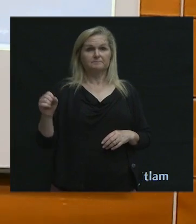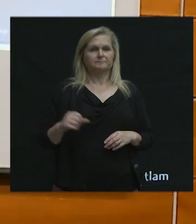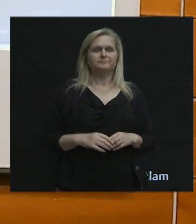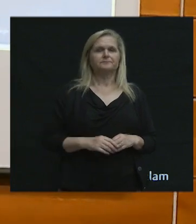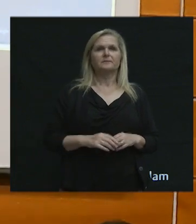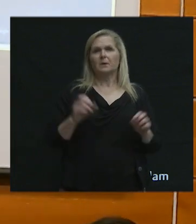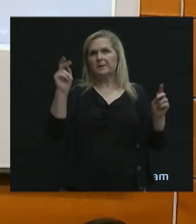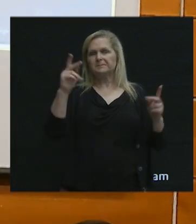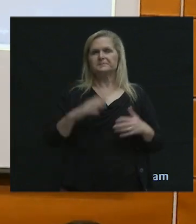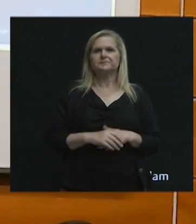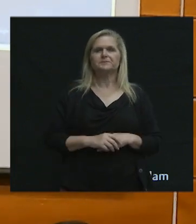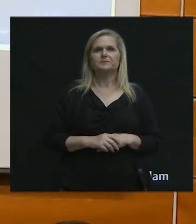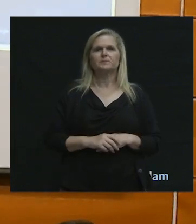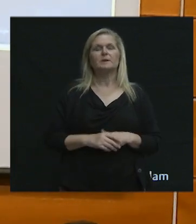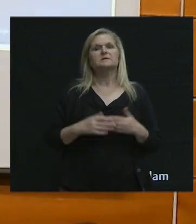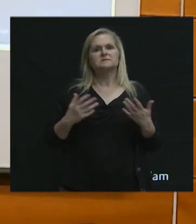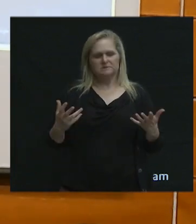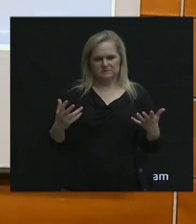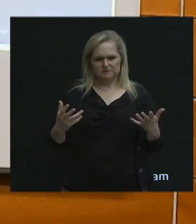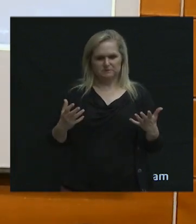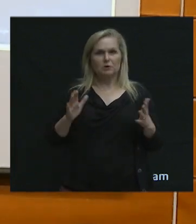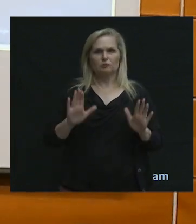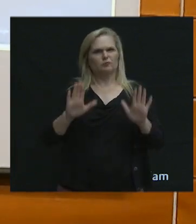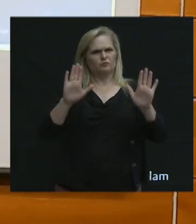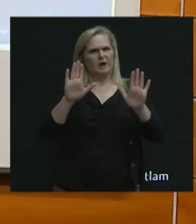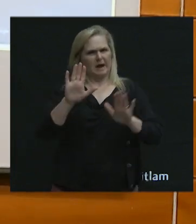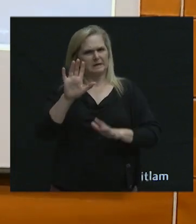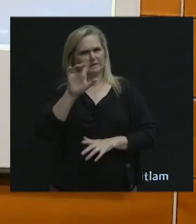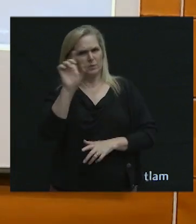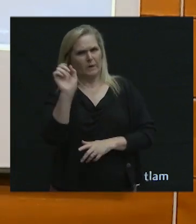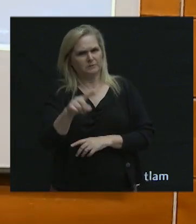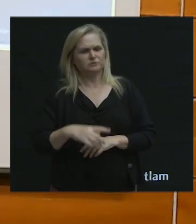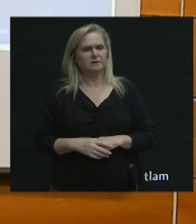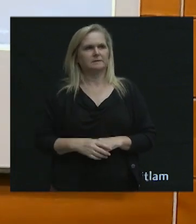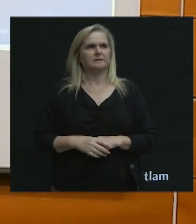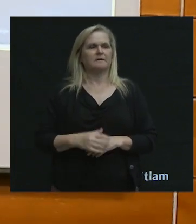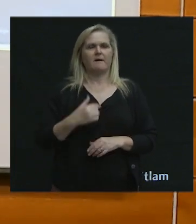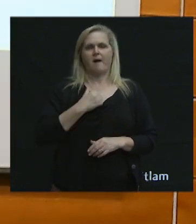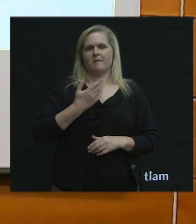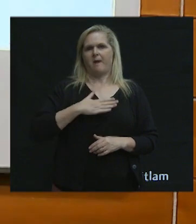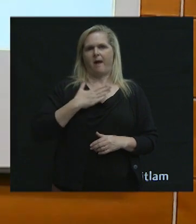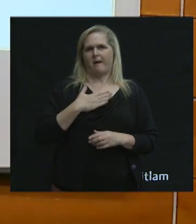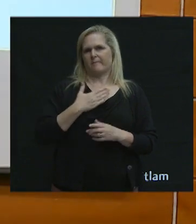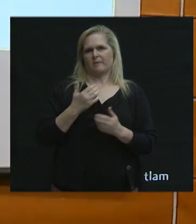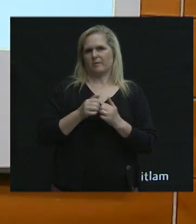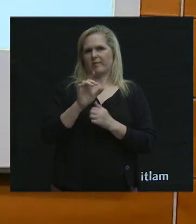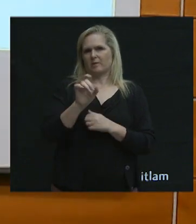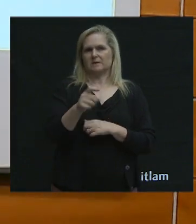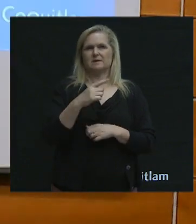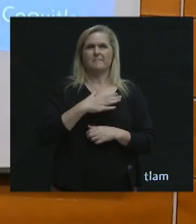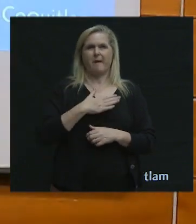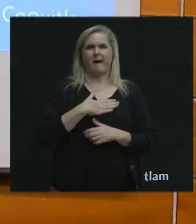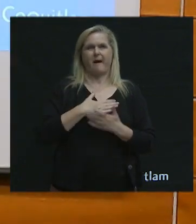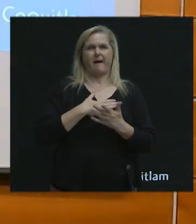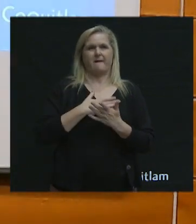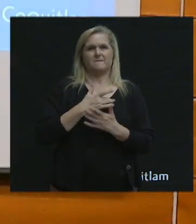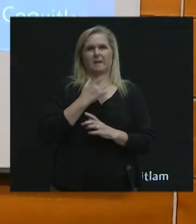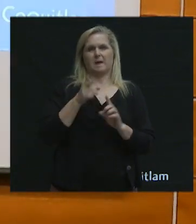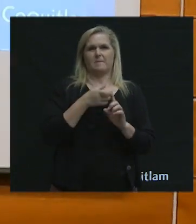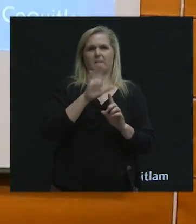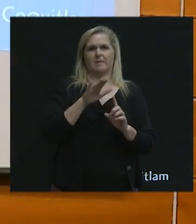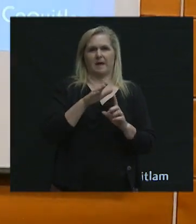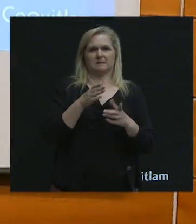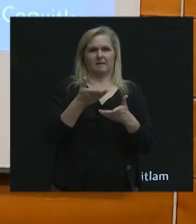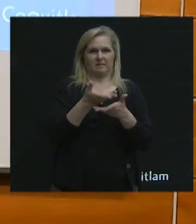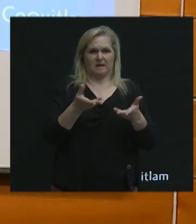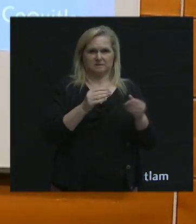Okay, sorry. So great question. And I'm happy to have it. You know, my take on goods movement, which I think of a